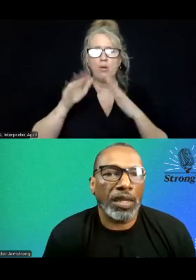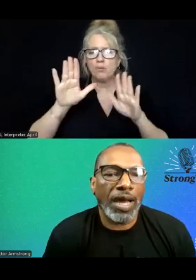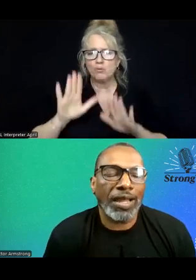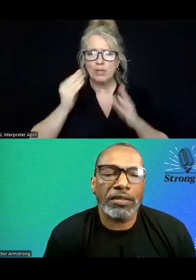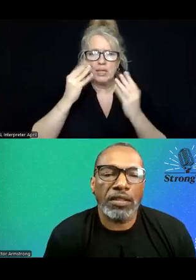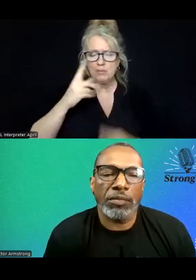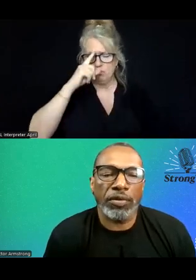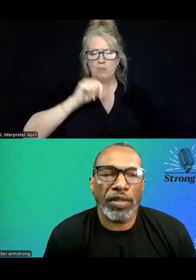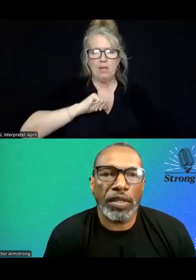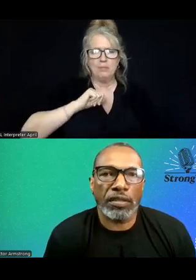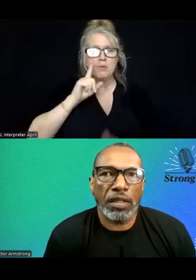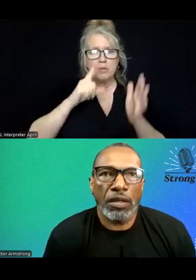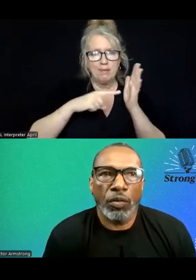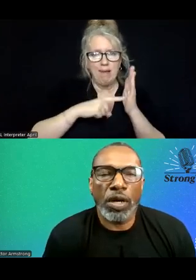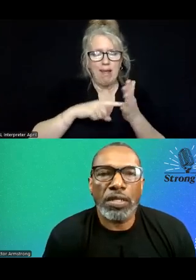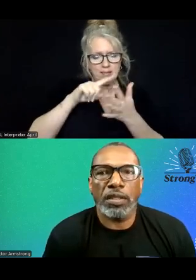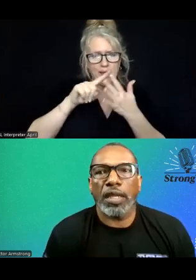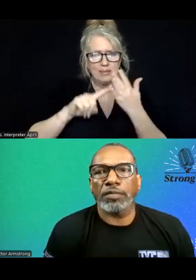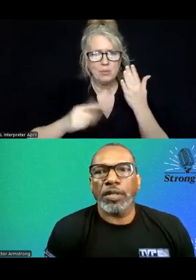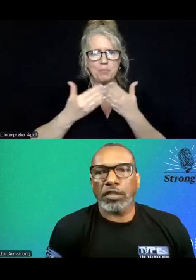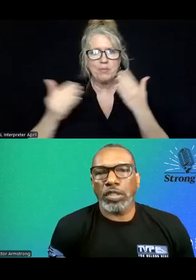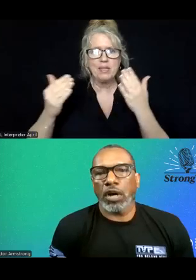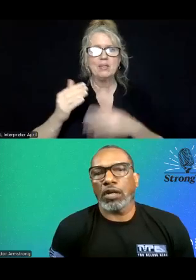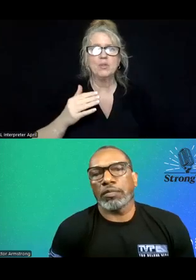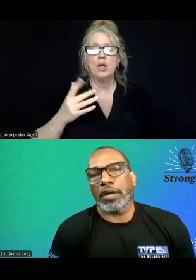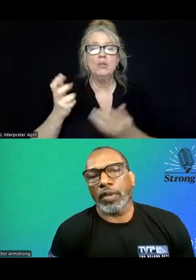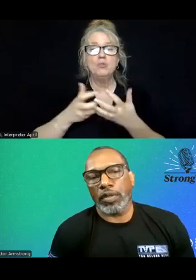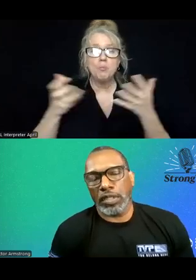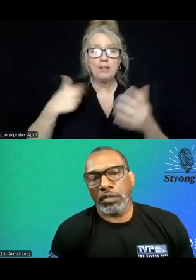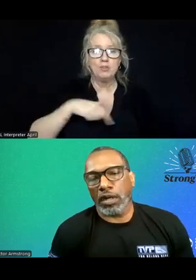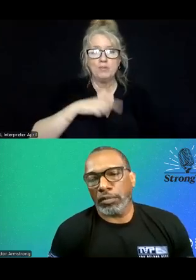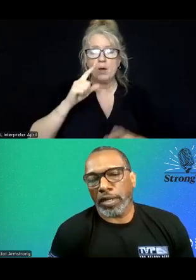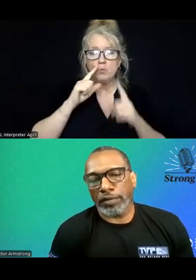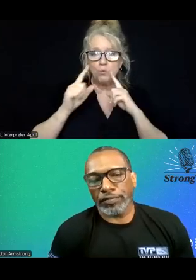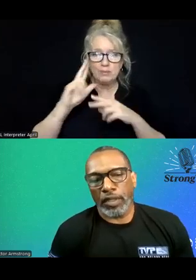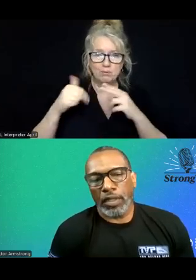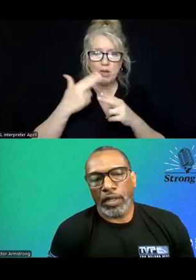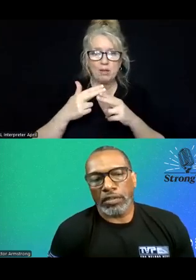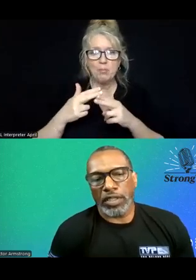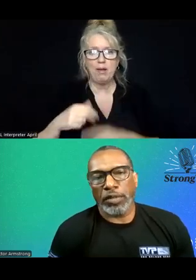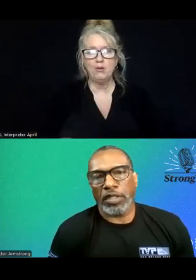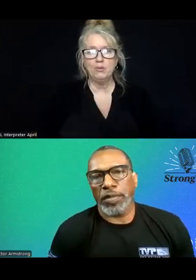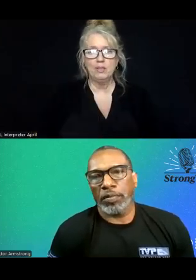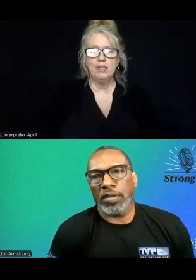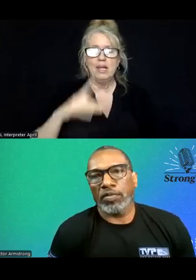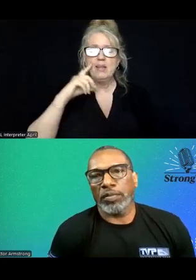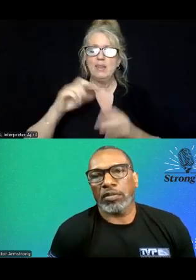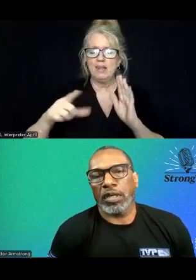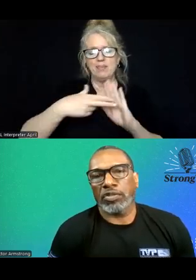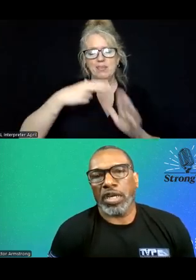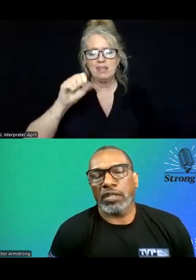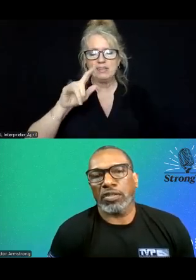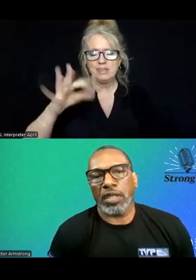think for me, it highlights a number of things. One is that as much as we talk about, and we continue to talk about stigma against people